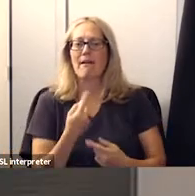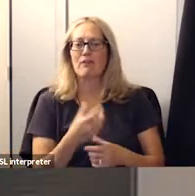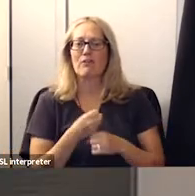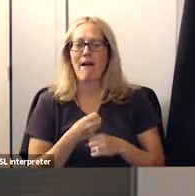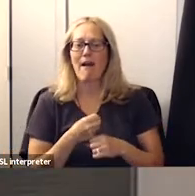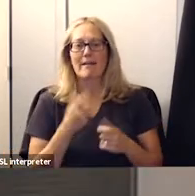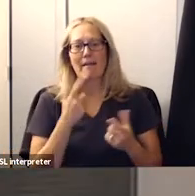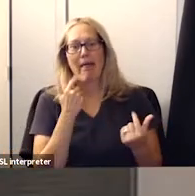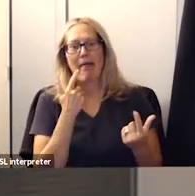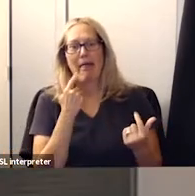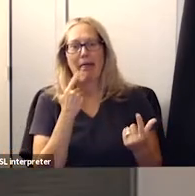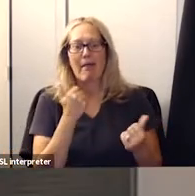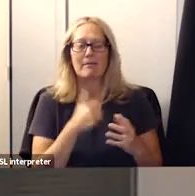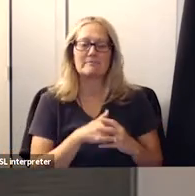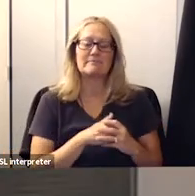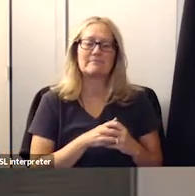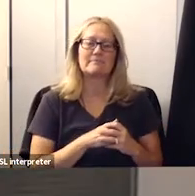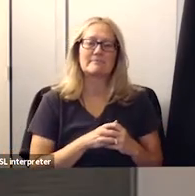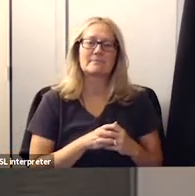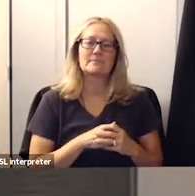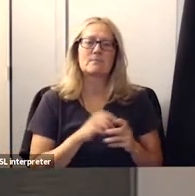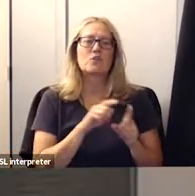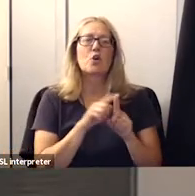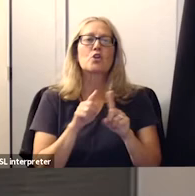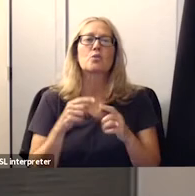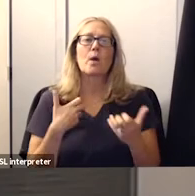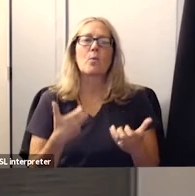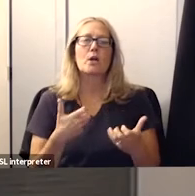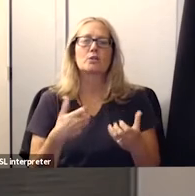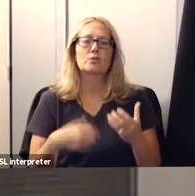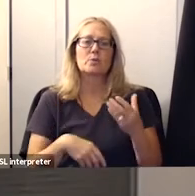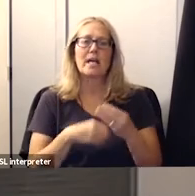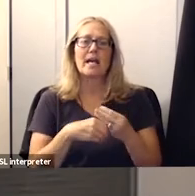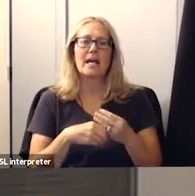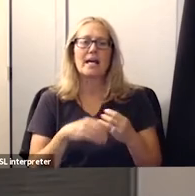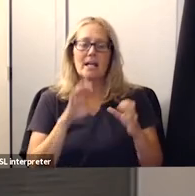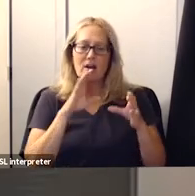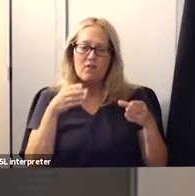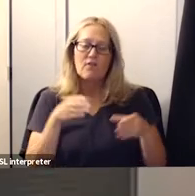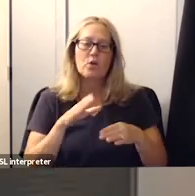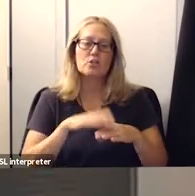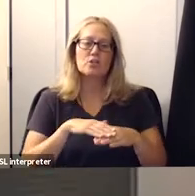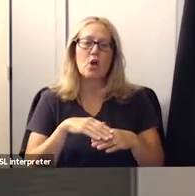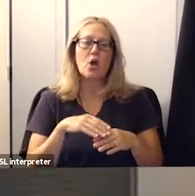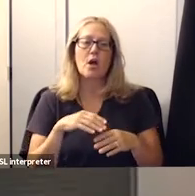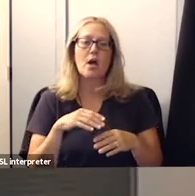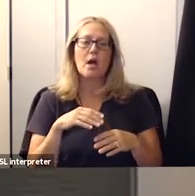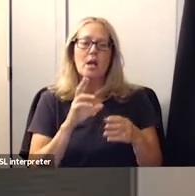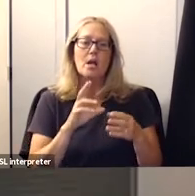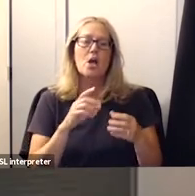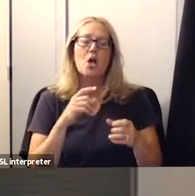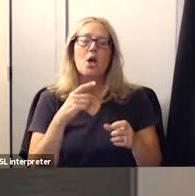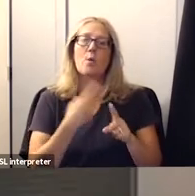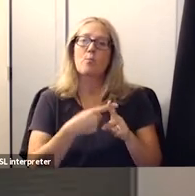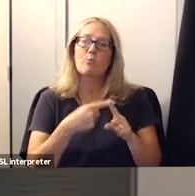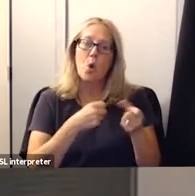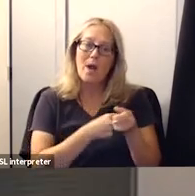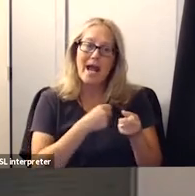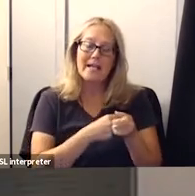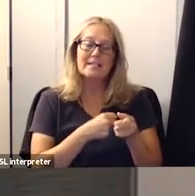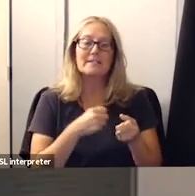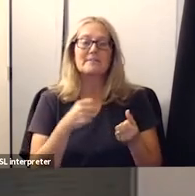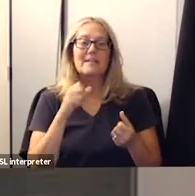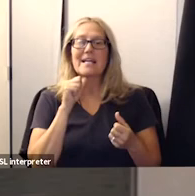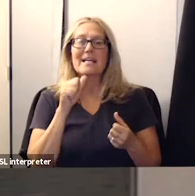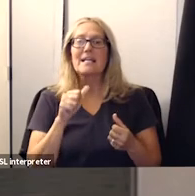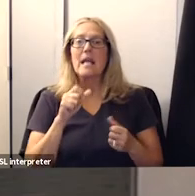yeah i would also like to say i plan on focusing on being proactive instead of reactive when it comes to